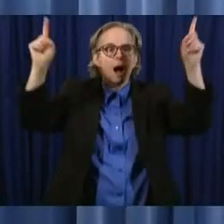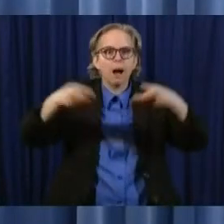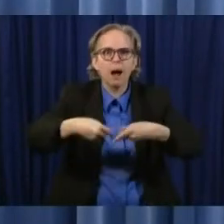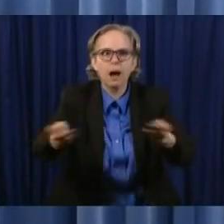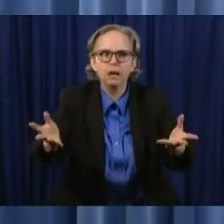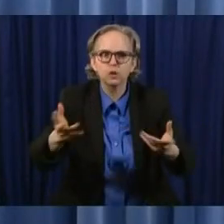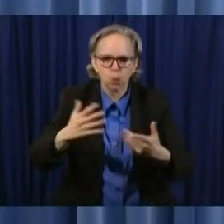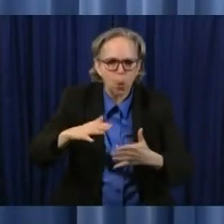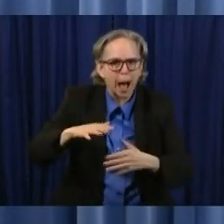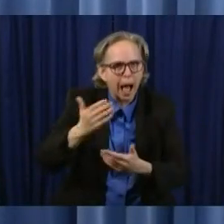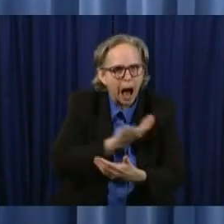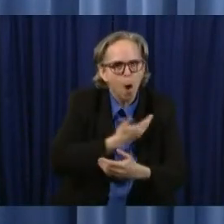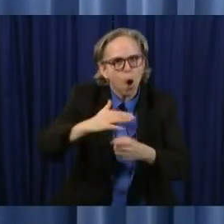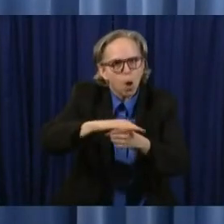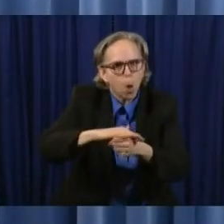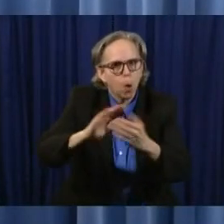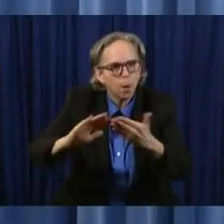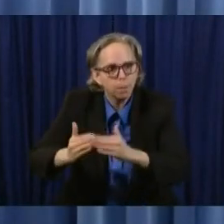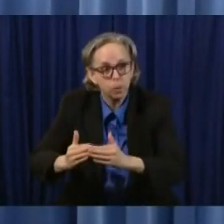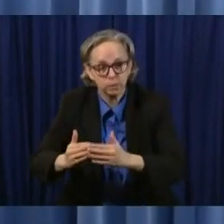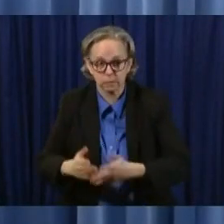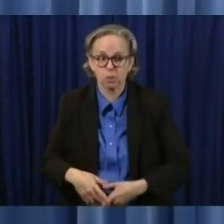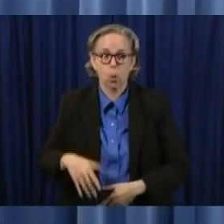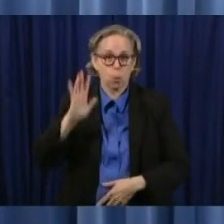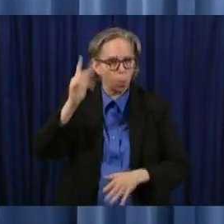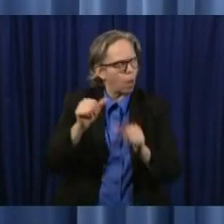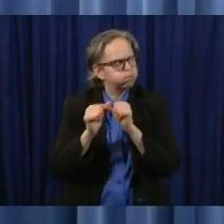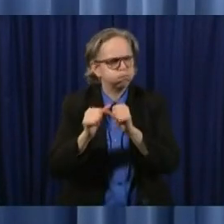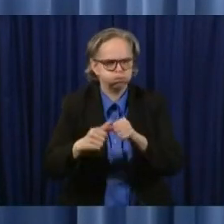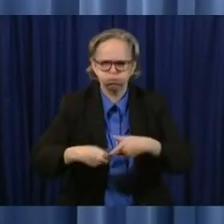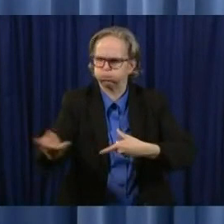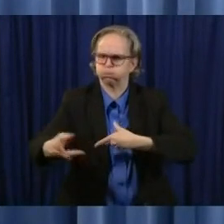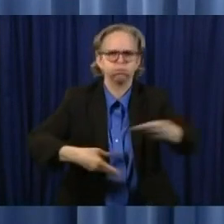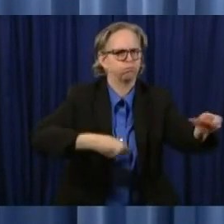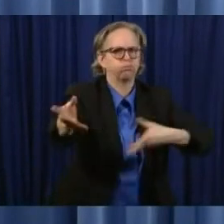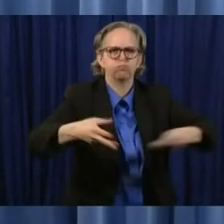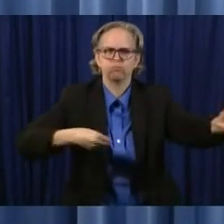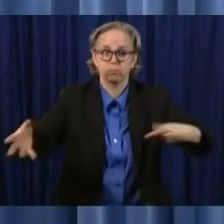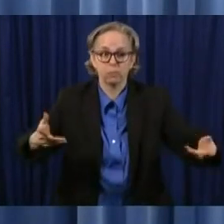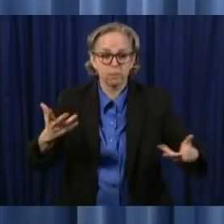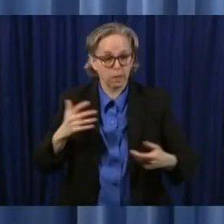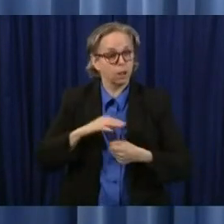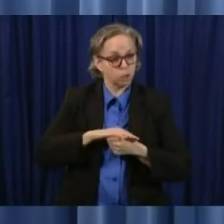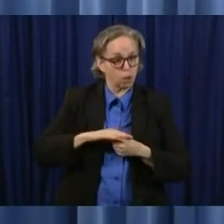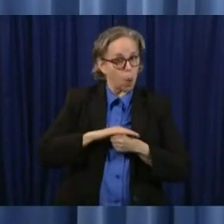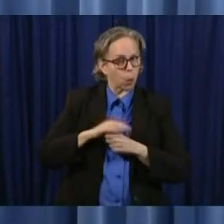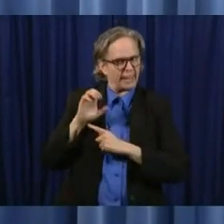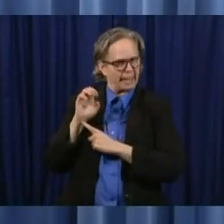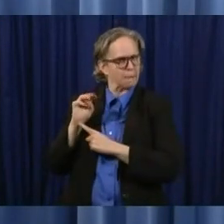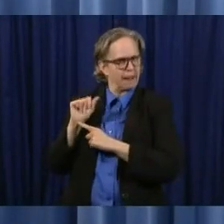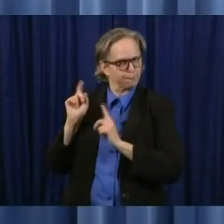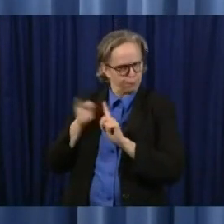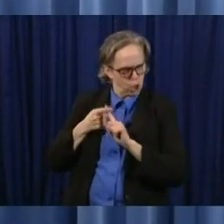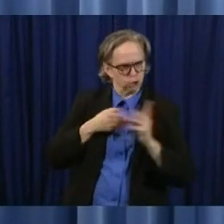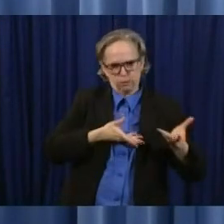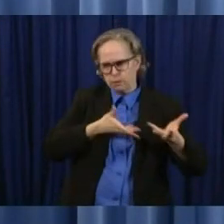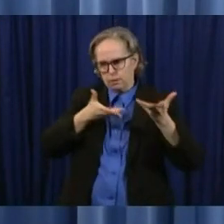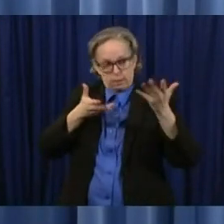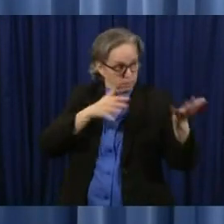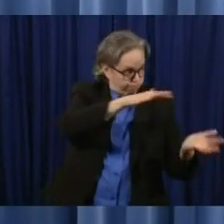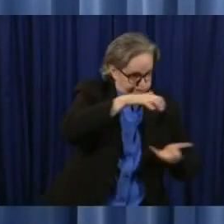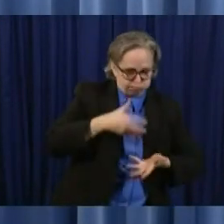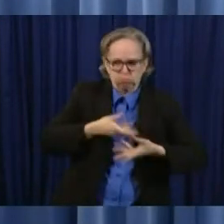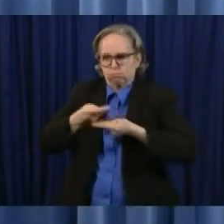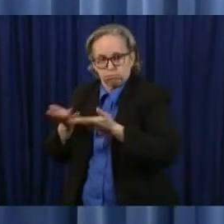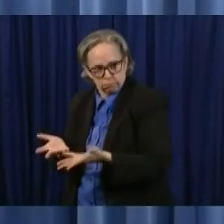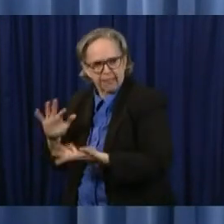to distribute PPE to the local EMAs when we get it in we're working on this every